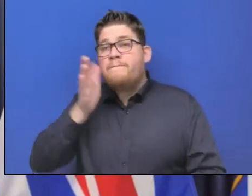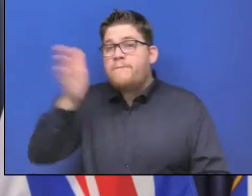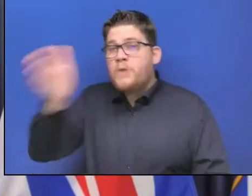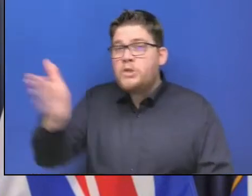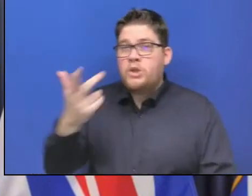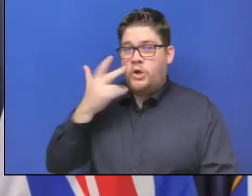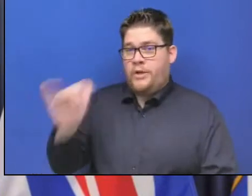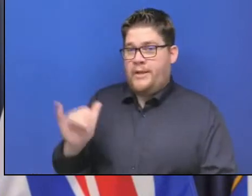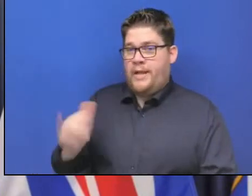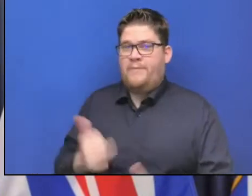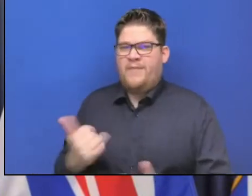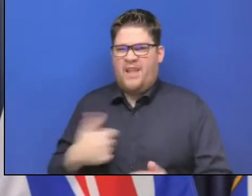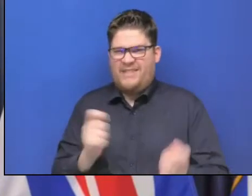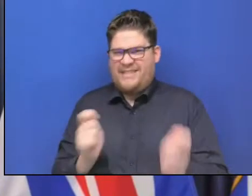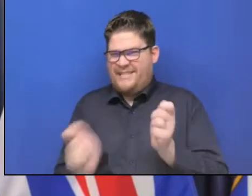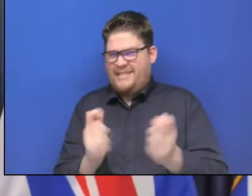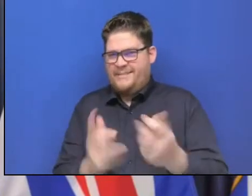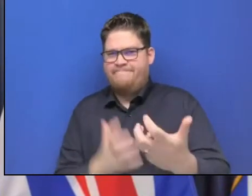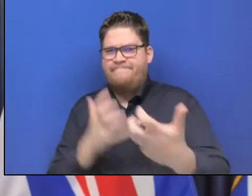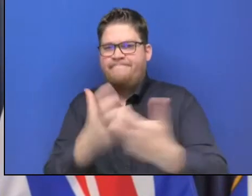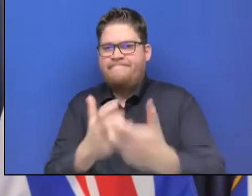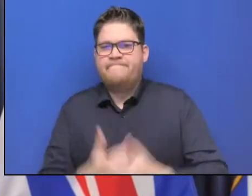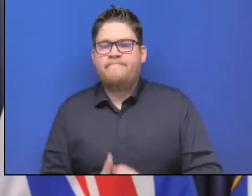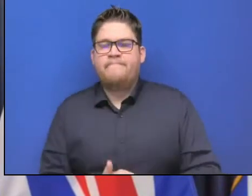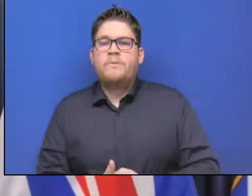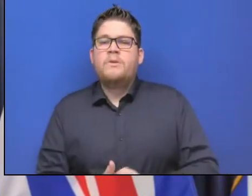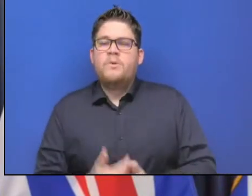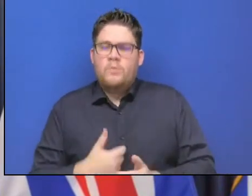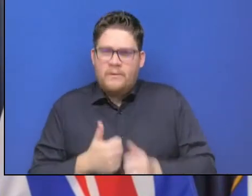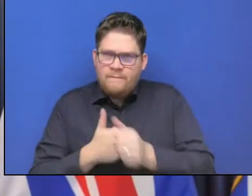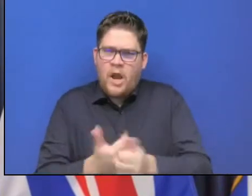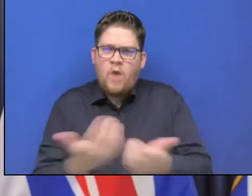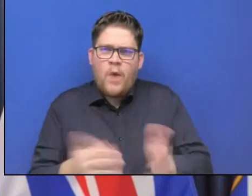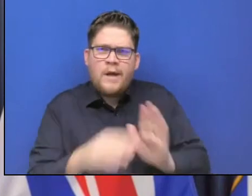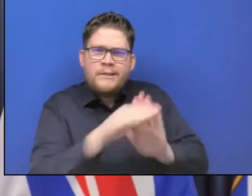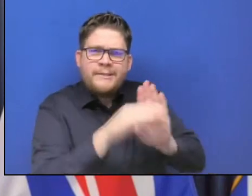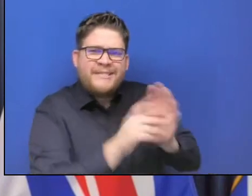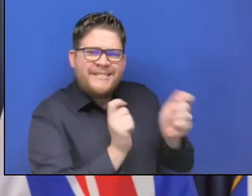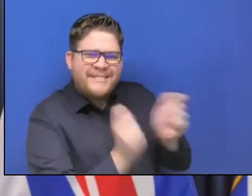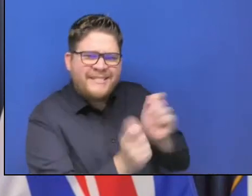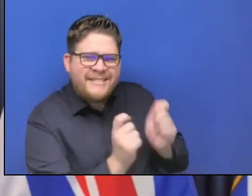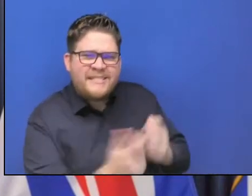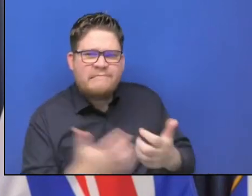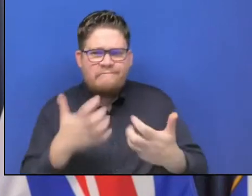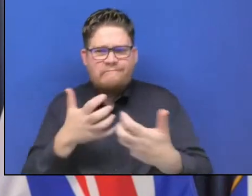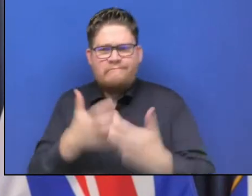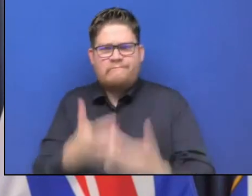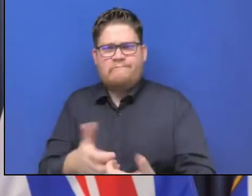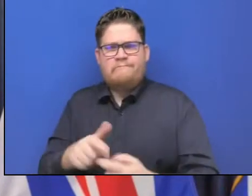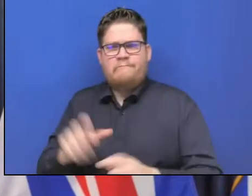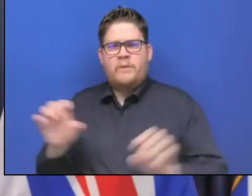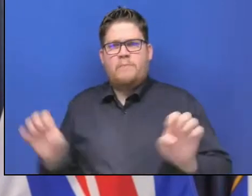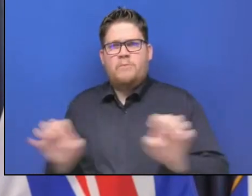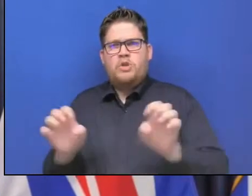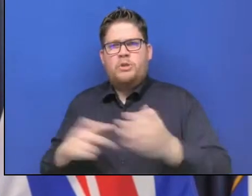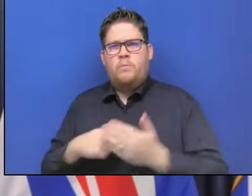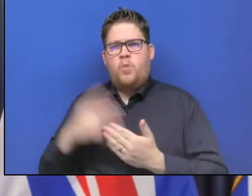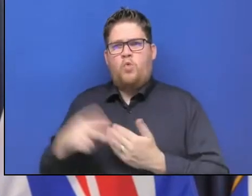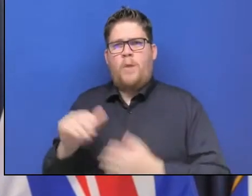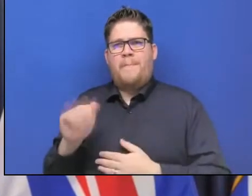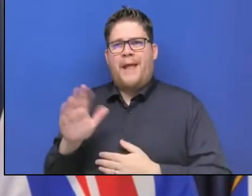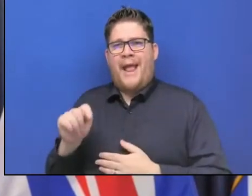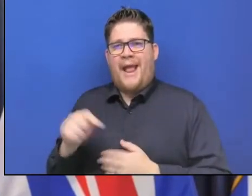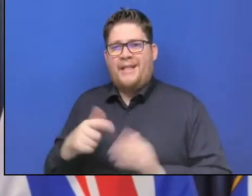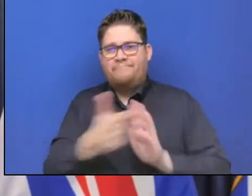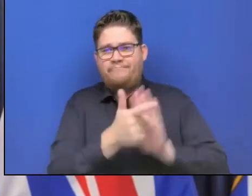part of the work that's underway with regards to the overhaul of the emergency program act. As I said, there's four key pillars